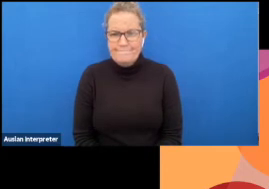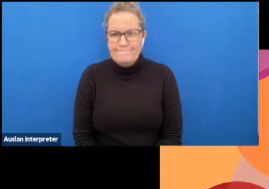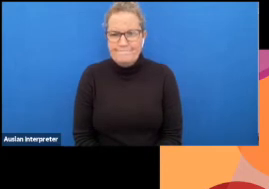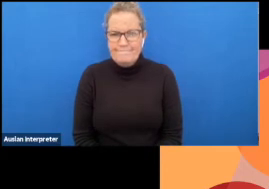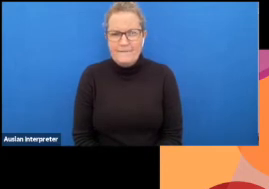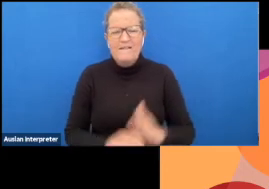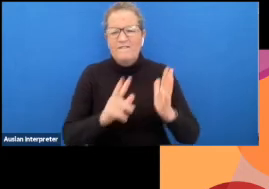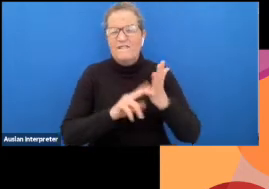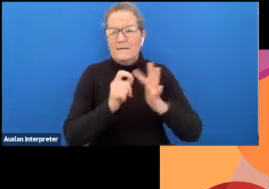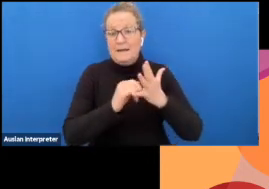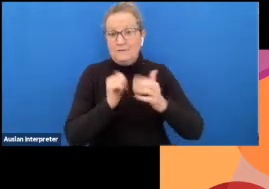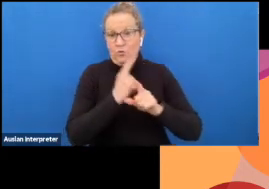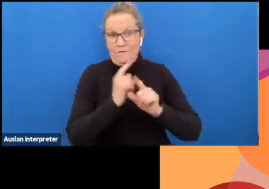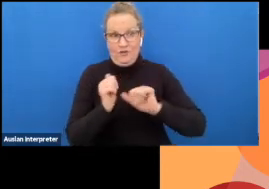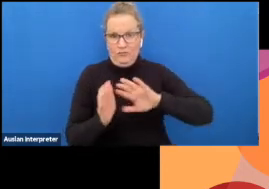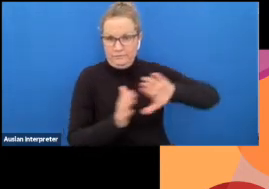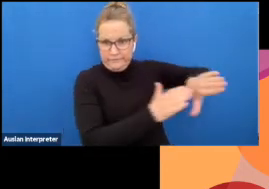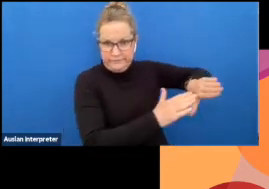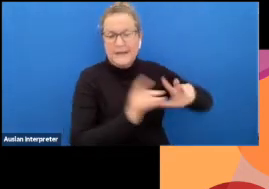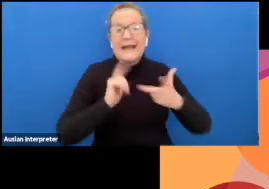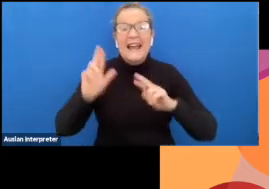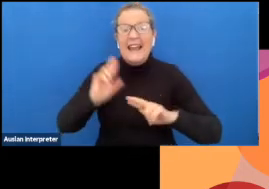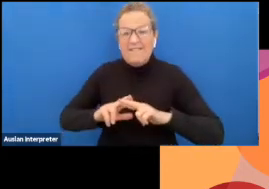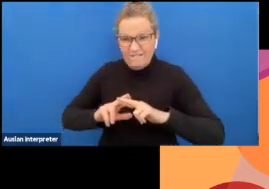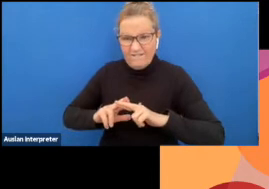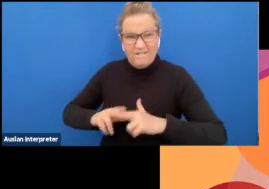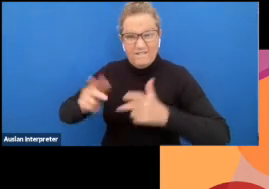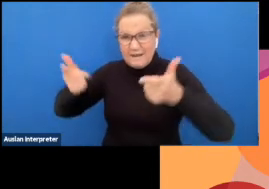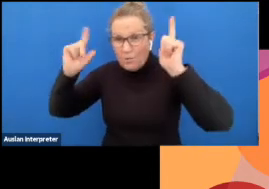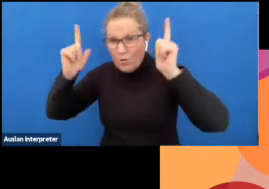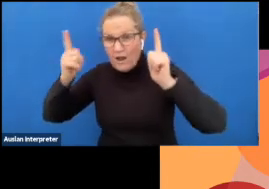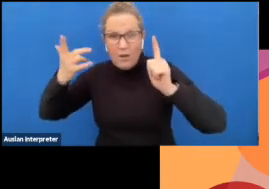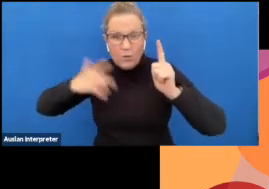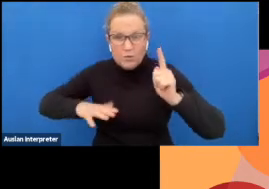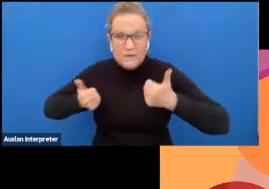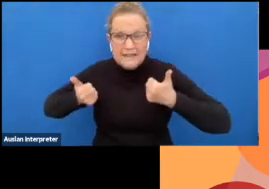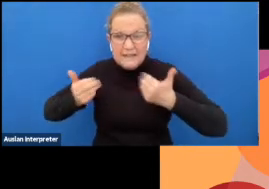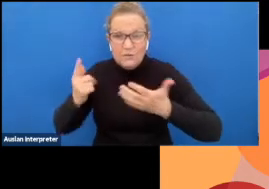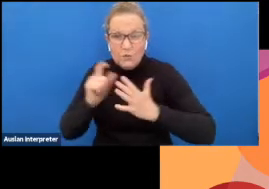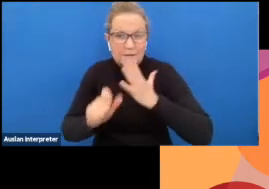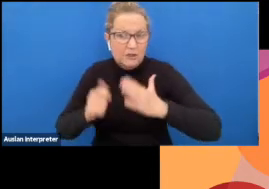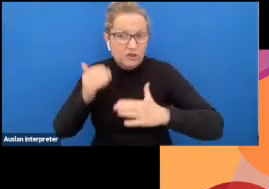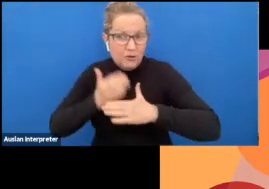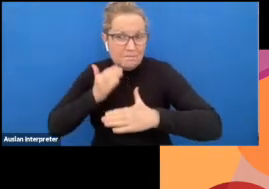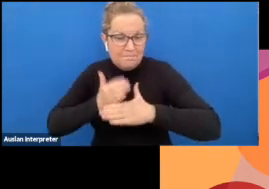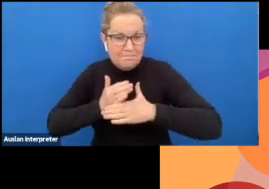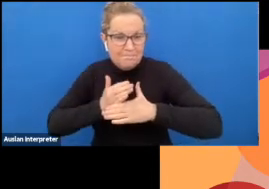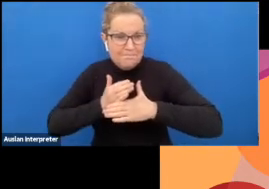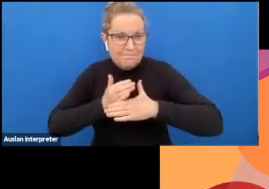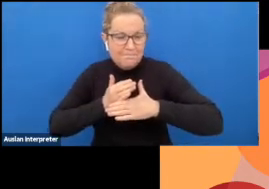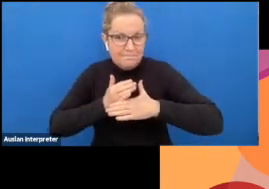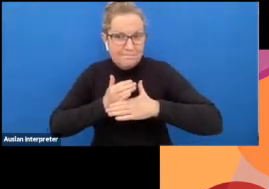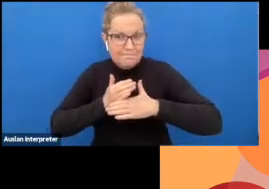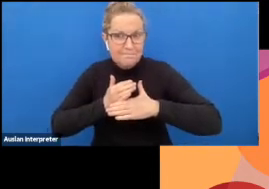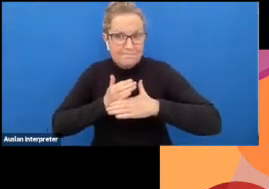vps now so if people are looking to employ so we've got employees out in the main um yeah just in the main fields um there is a